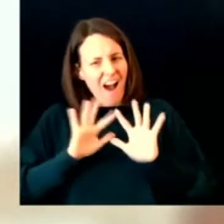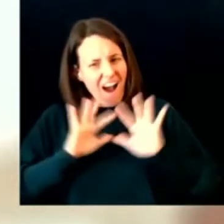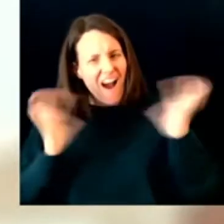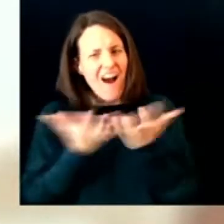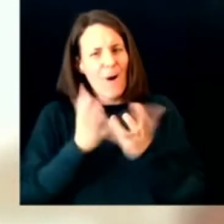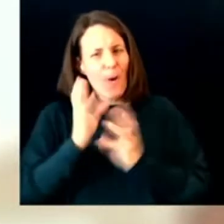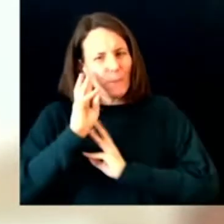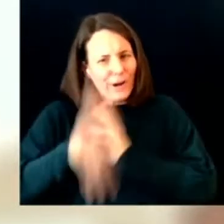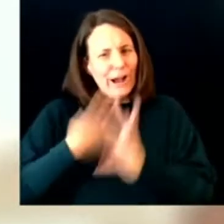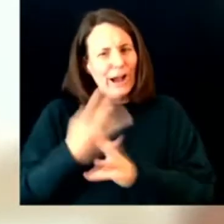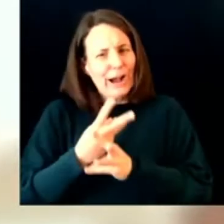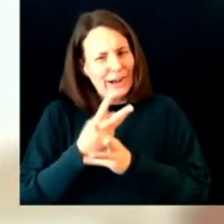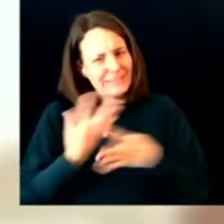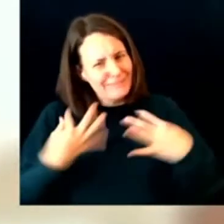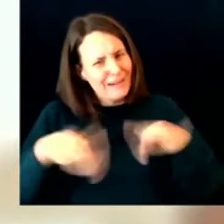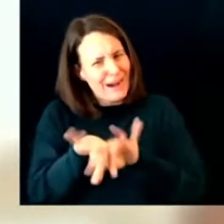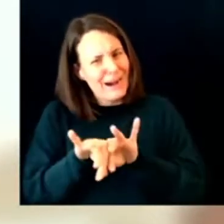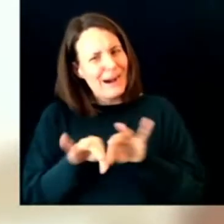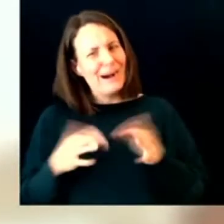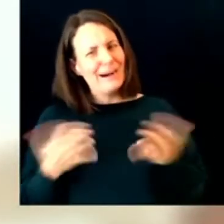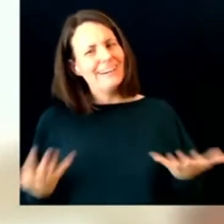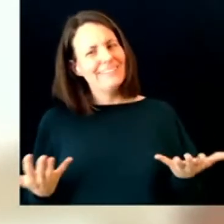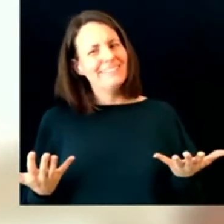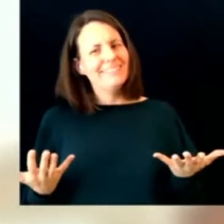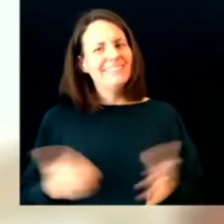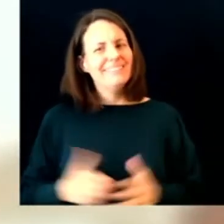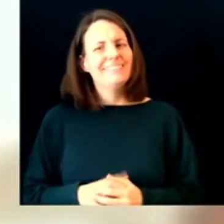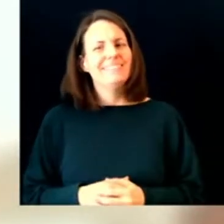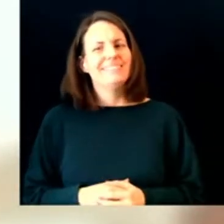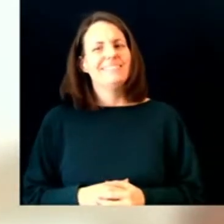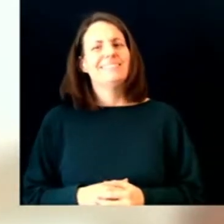transmission lowers the risk that new genetic variants will emerge.